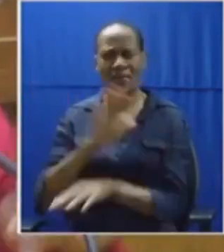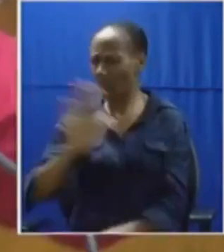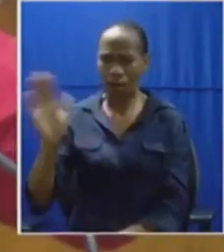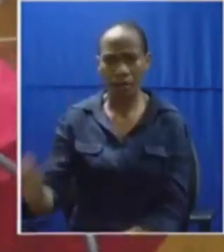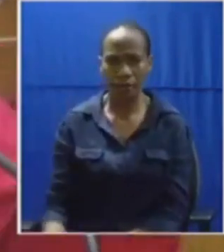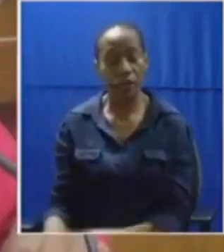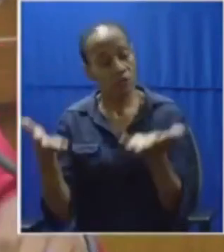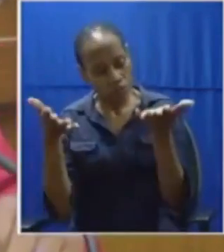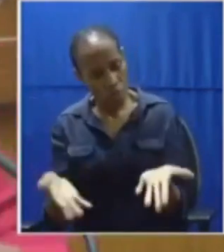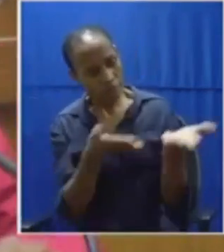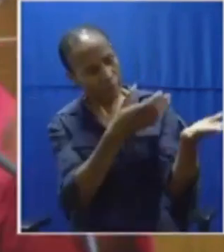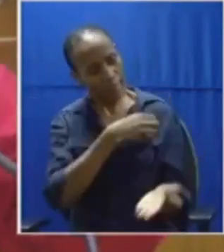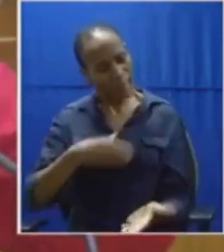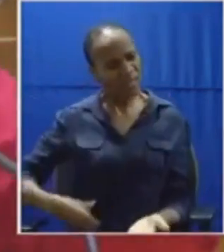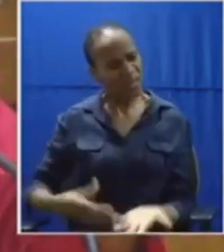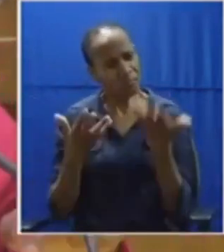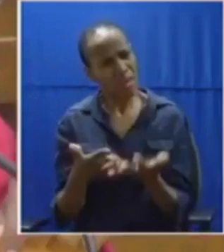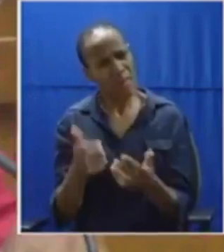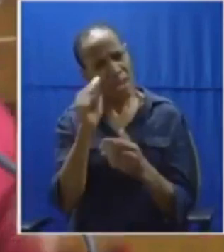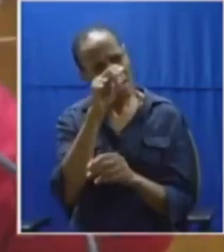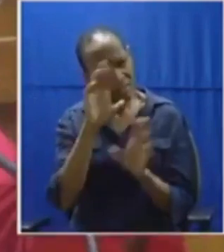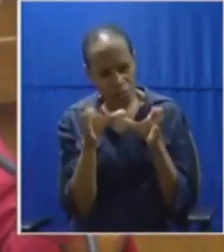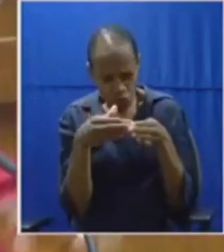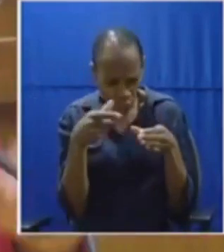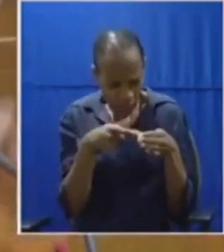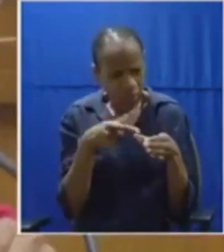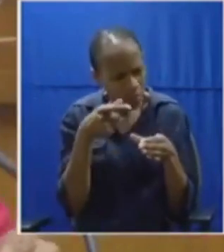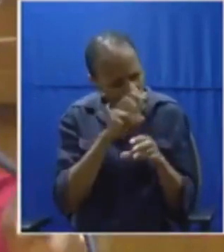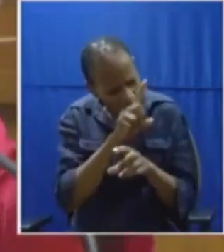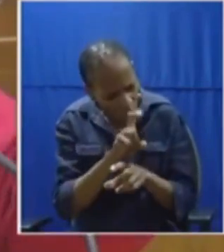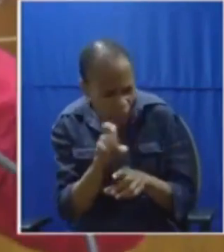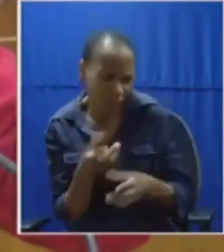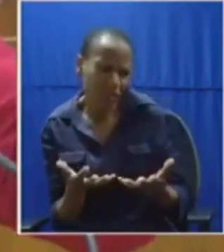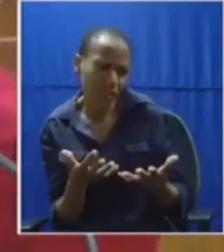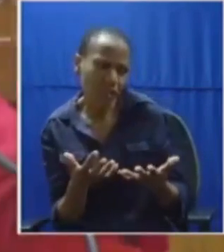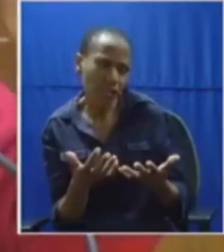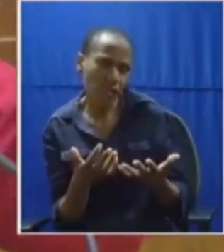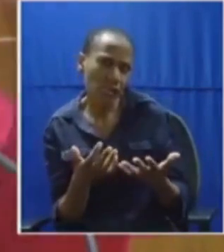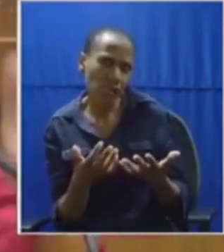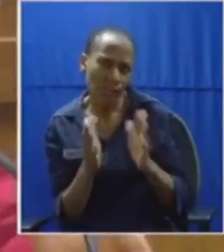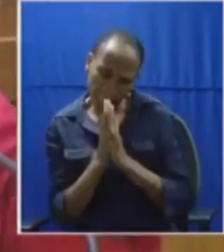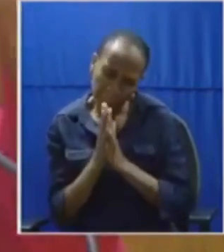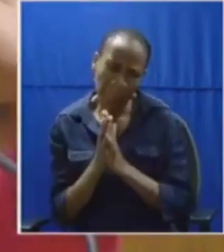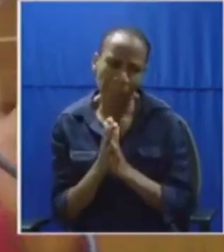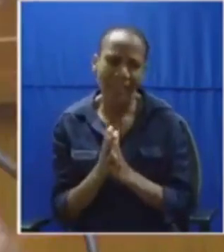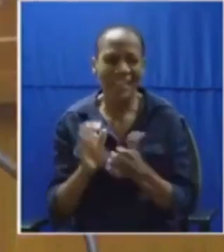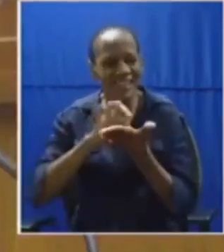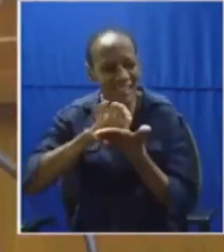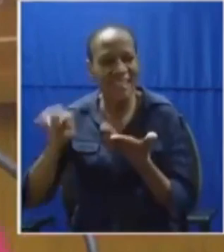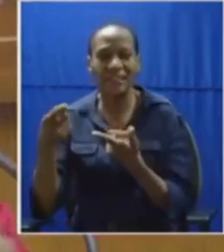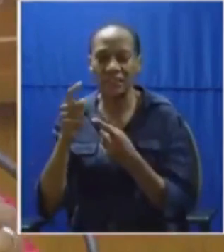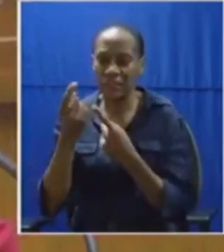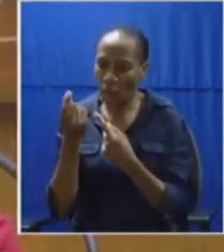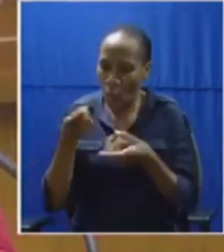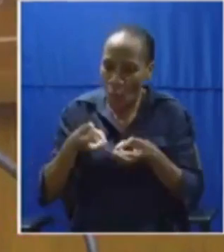can't you address the anc caucus and ask them to take to take to a very clean example